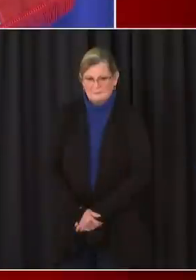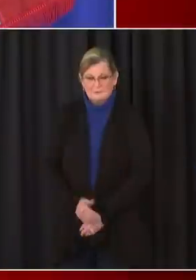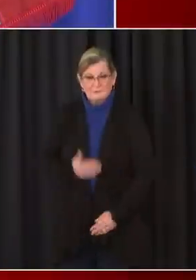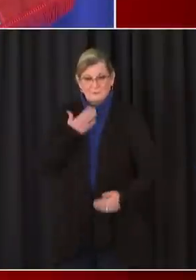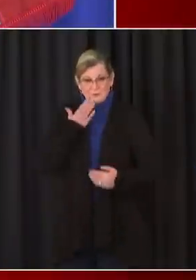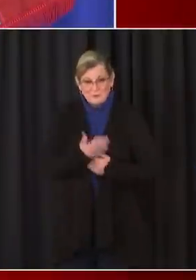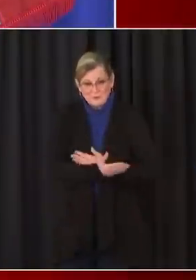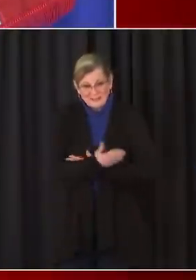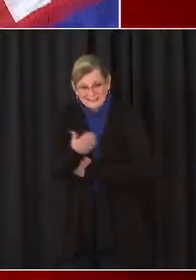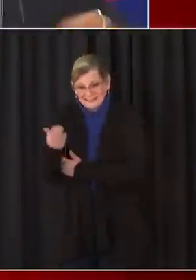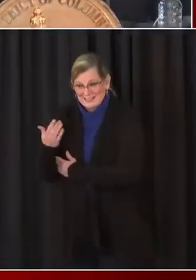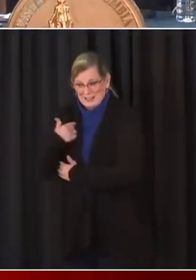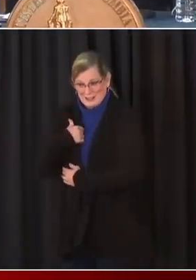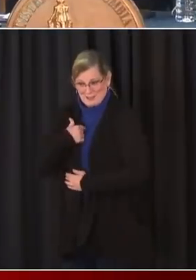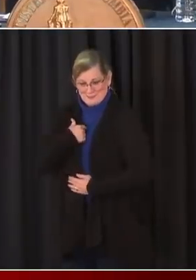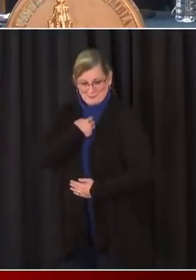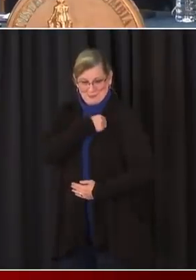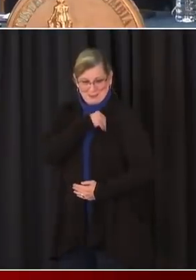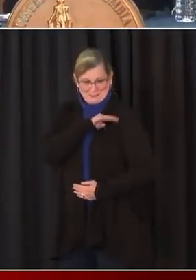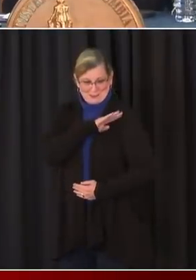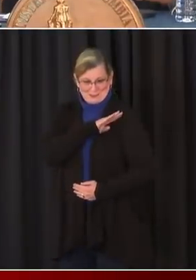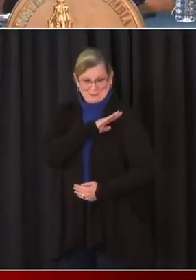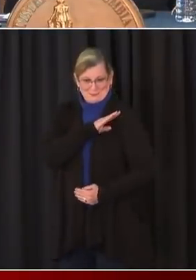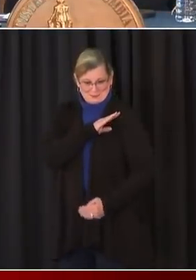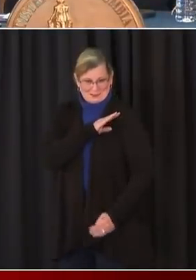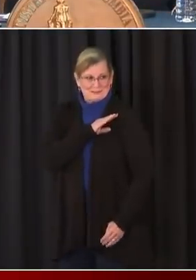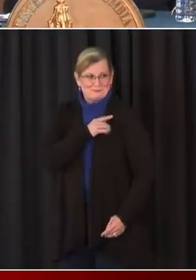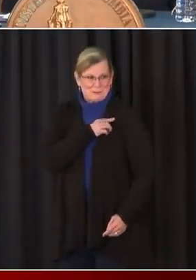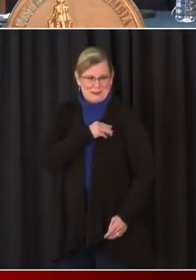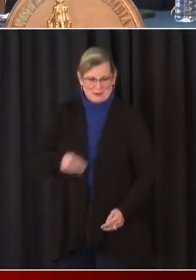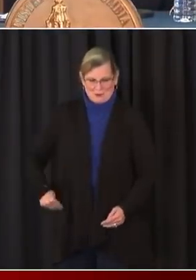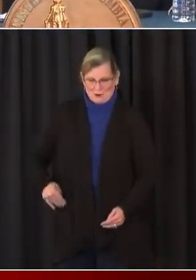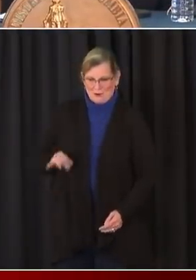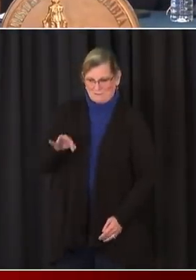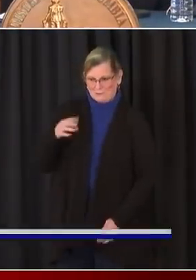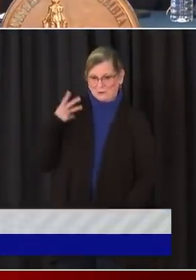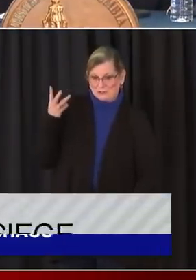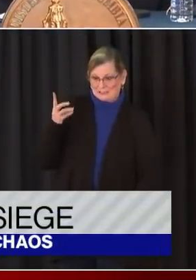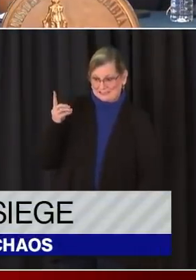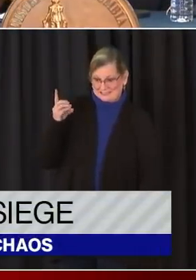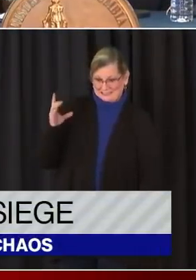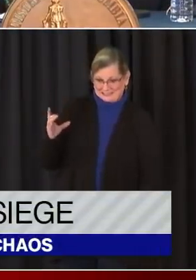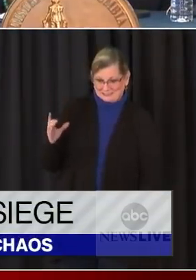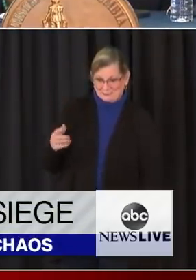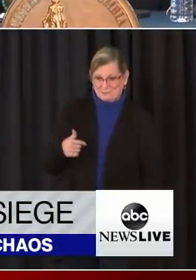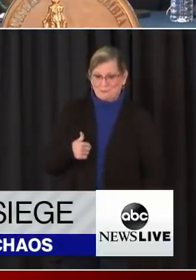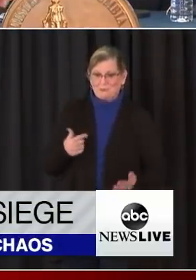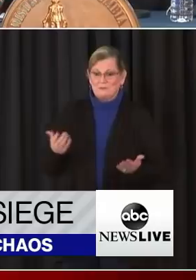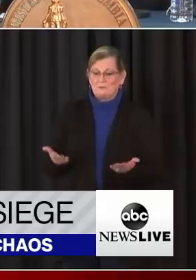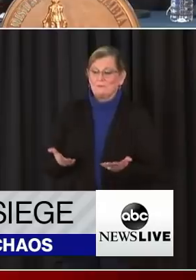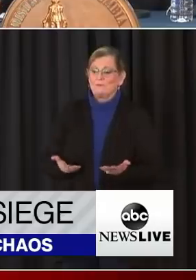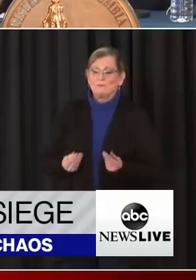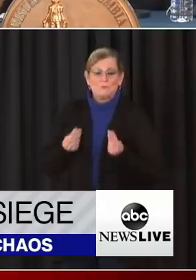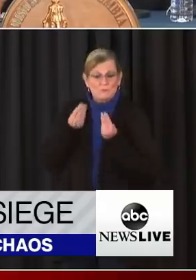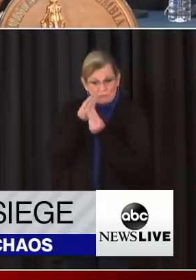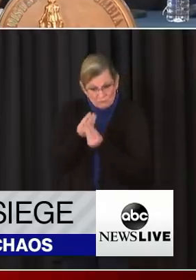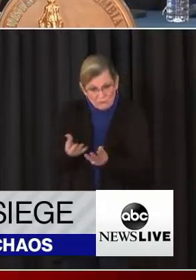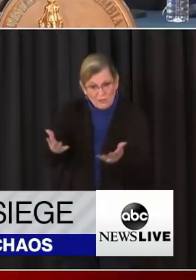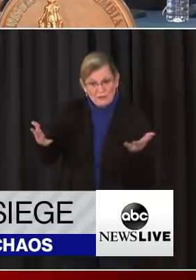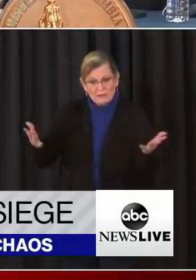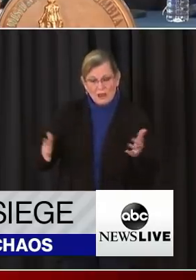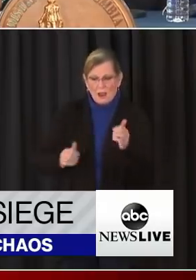Good morning. We're coming on the air because D.C. Mayor Muriel Bowser is holding a press conference right now. Let's listen. Provide an